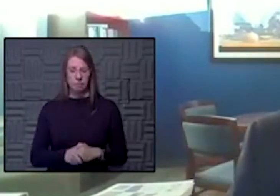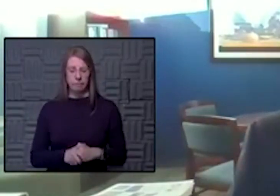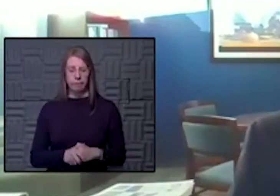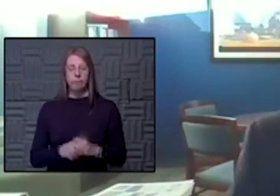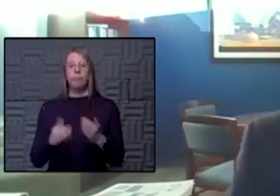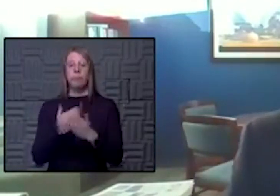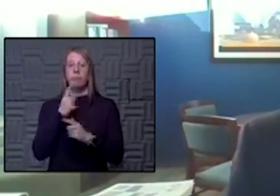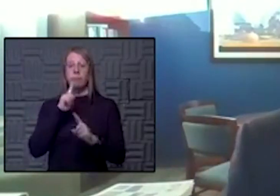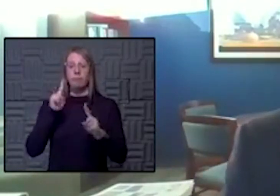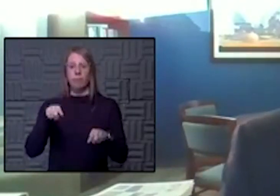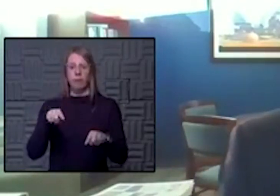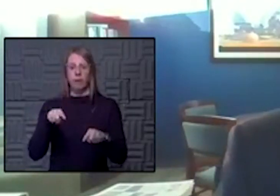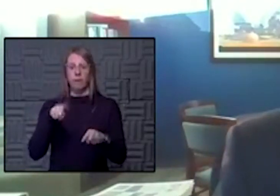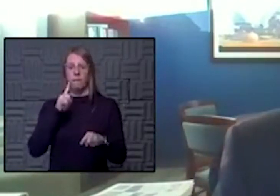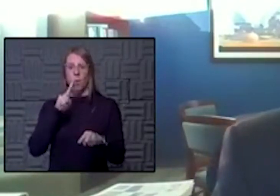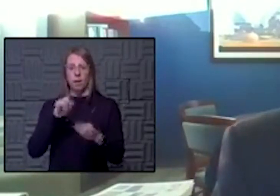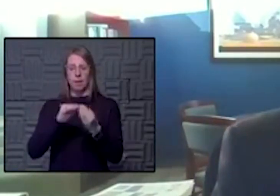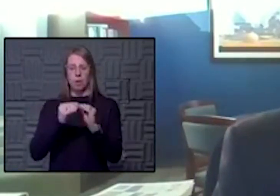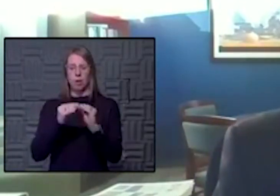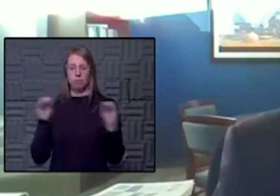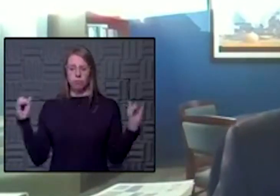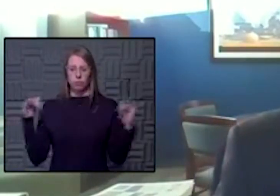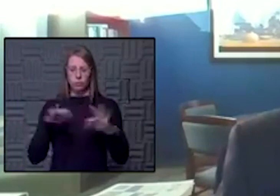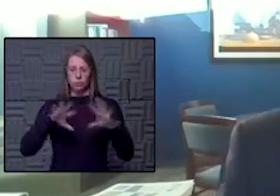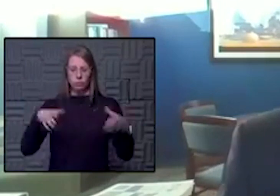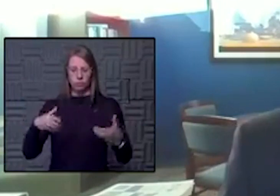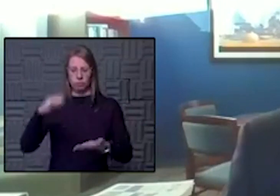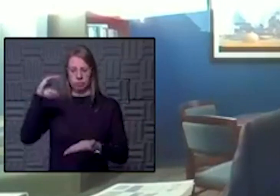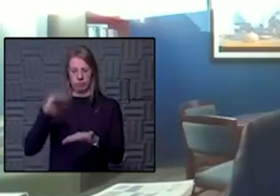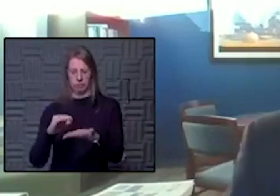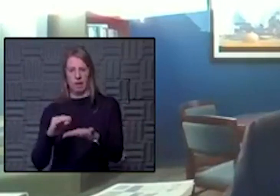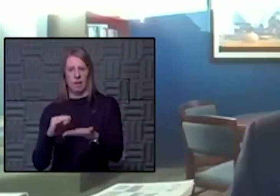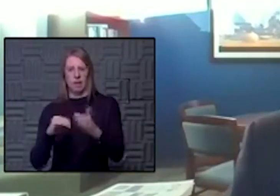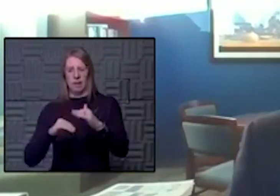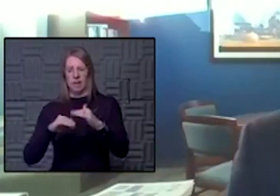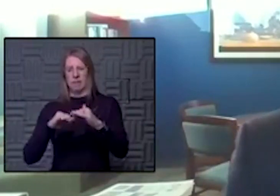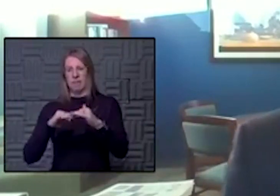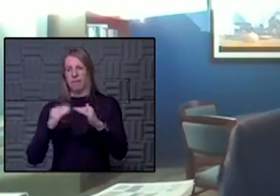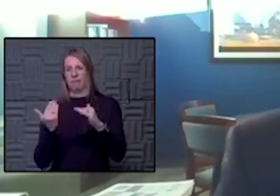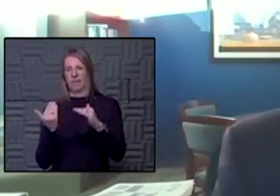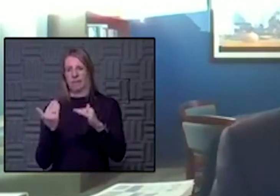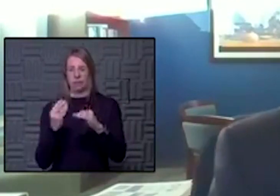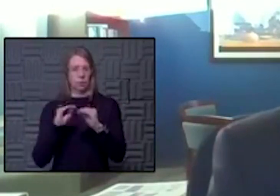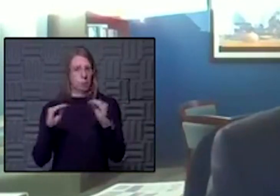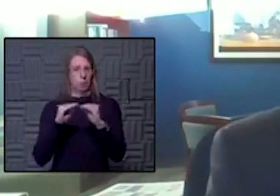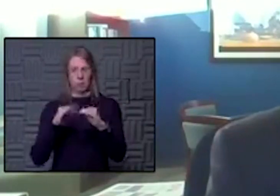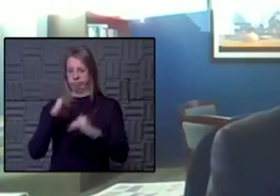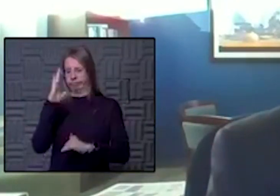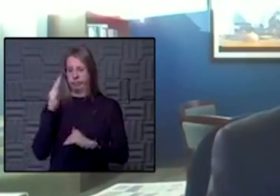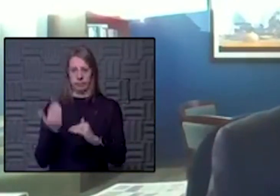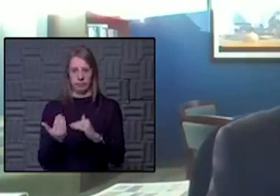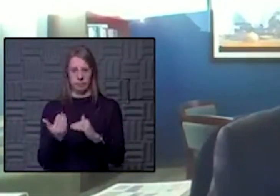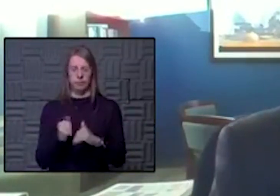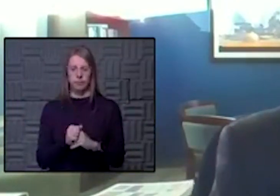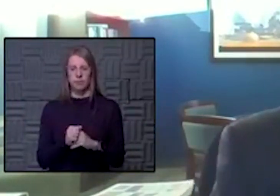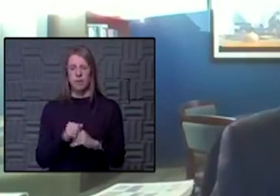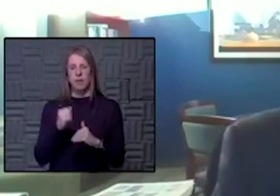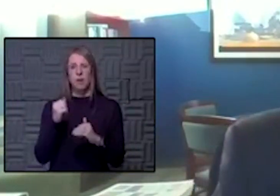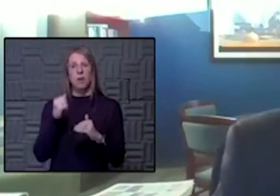reducing group gatherings to no larger than 15 when we had the spike here at the beginning of November.